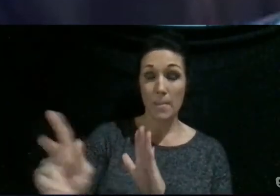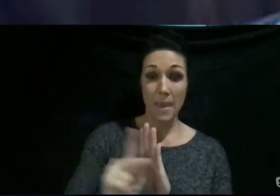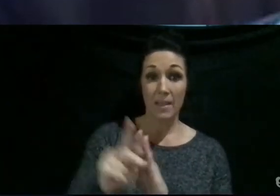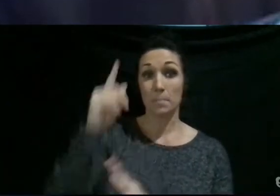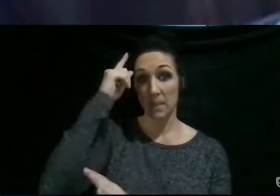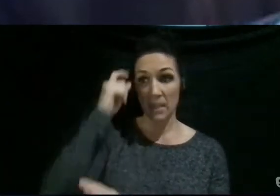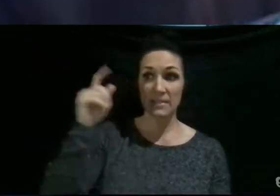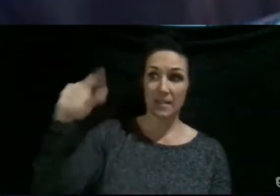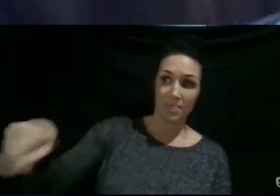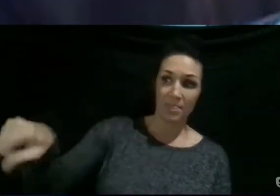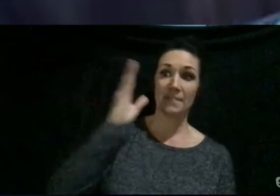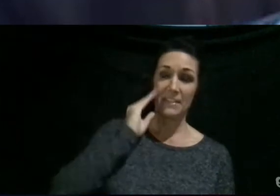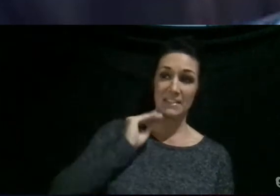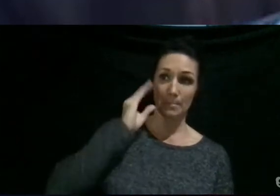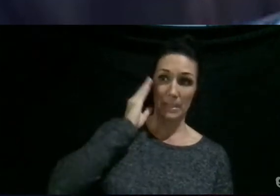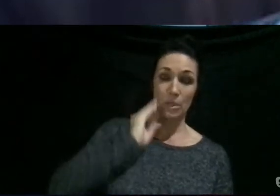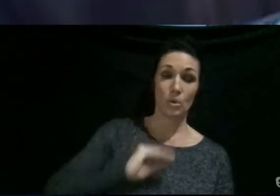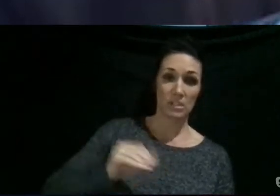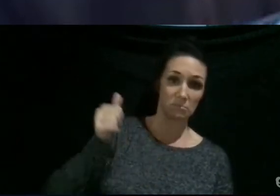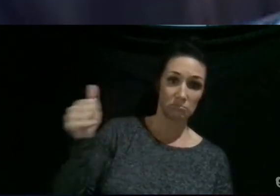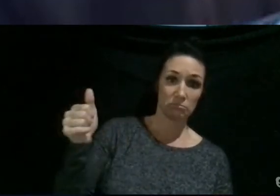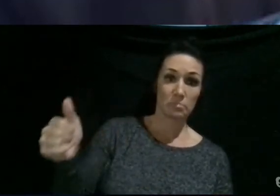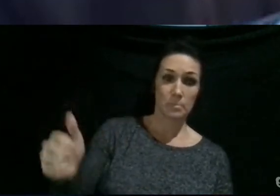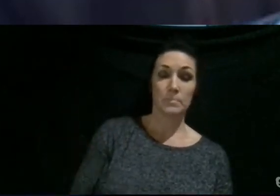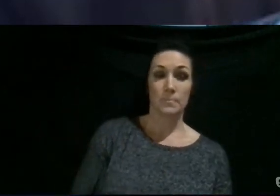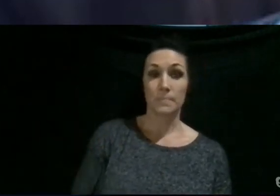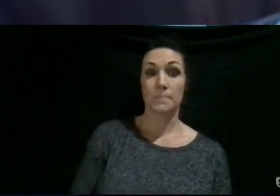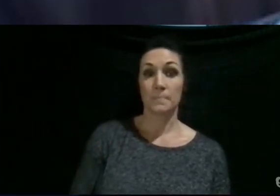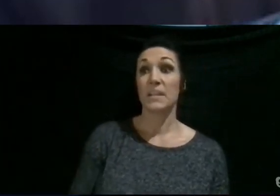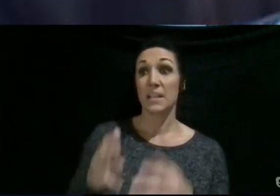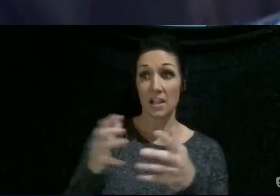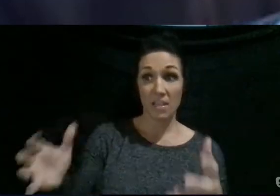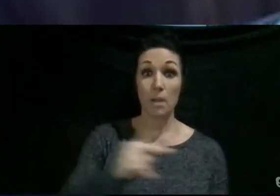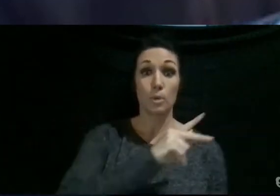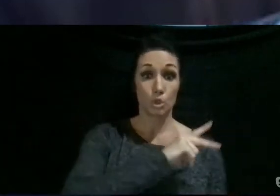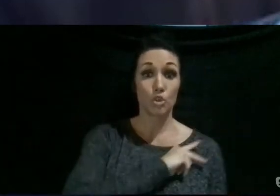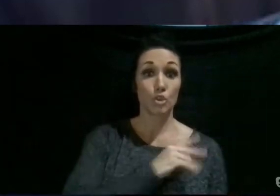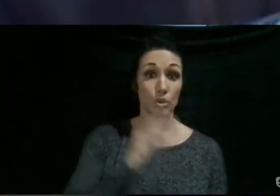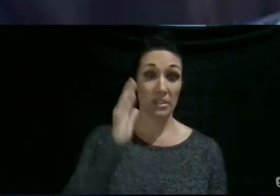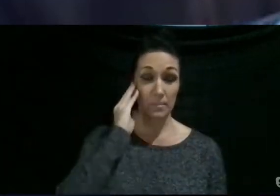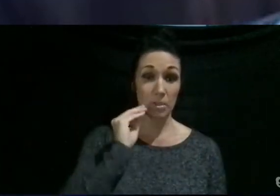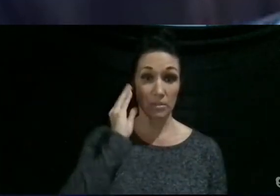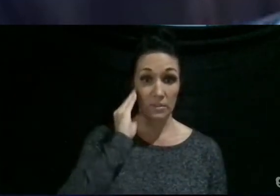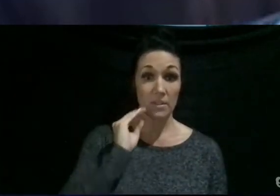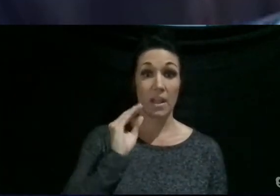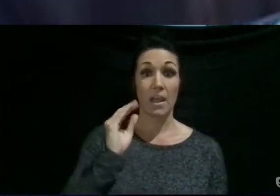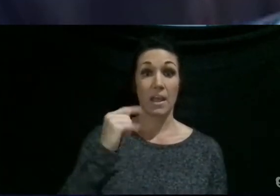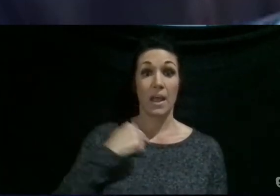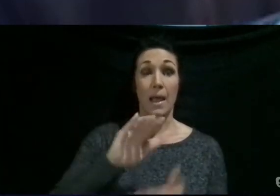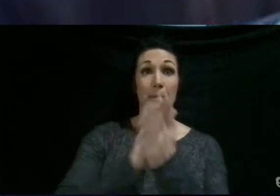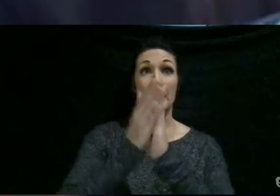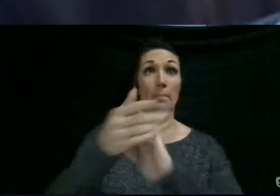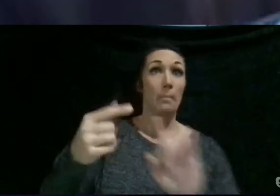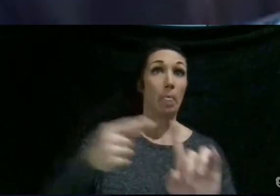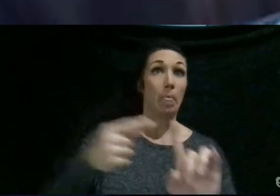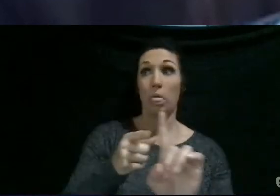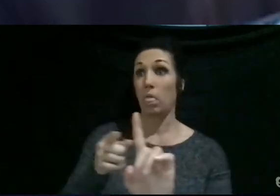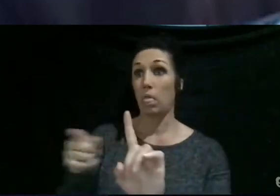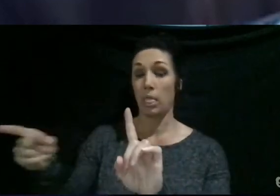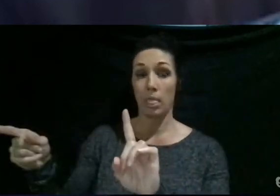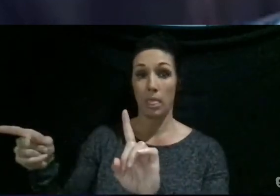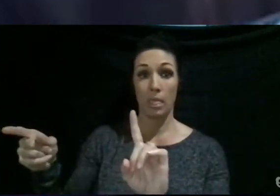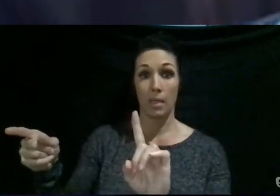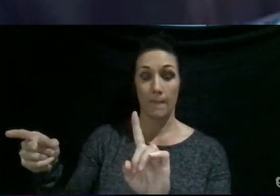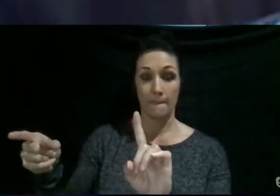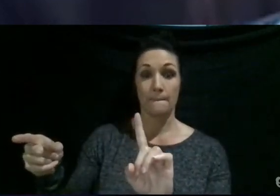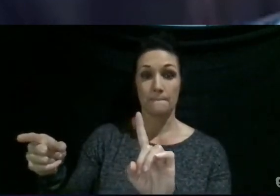exactly what you've been through, and I have a bunch of personal experiences. I get off track in life and in faith.